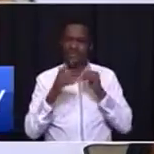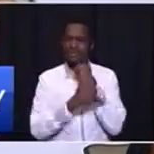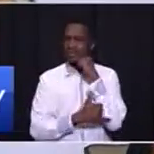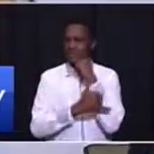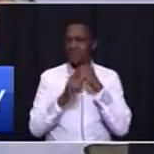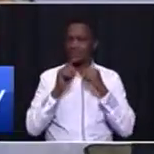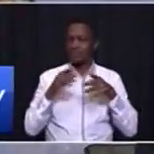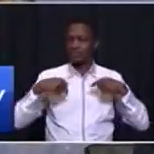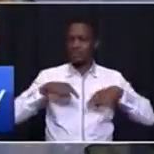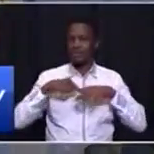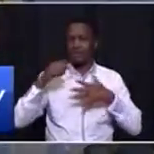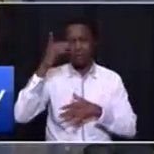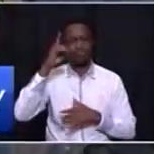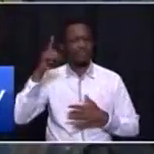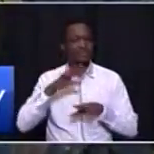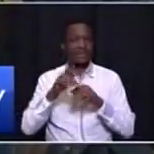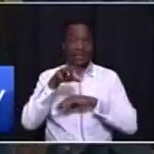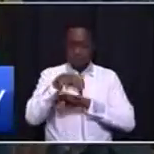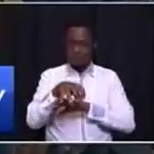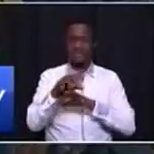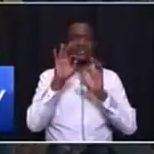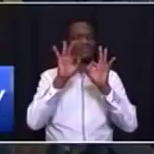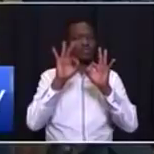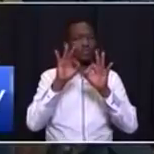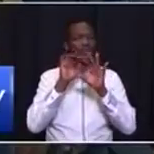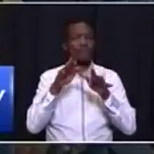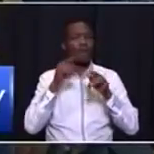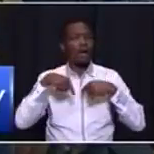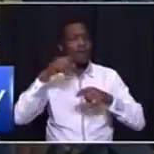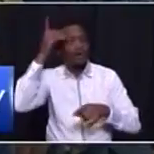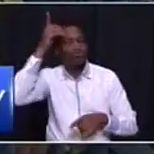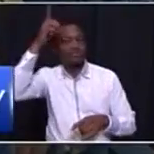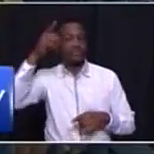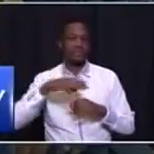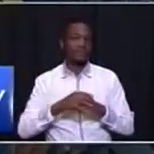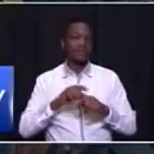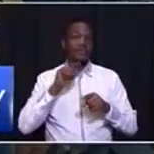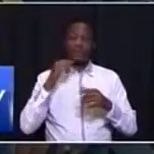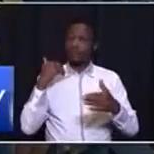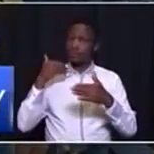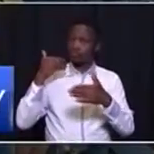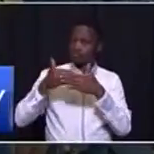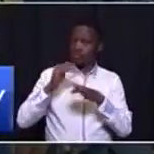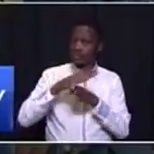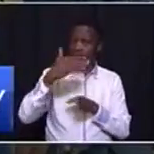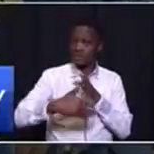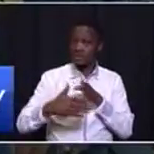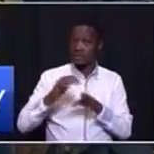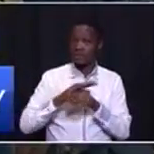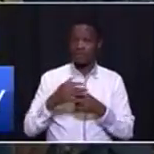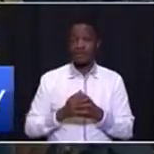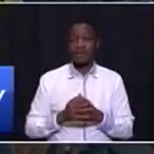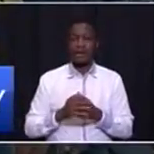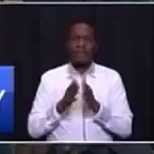dreams and a province of our dreams. Towards this end, I call on